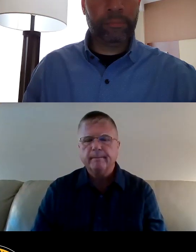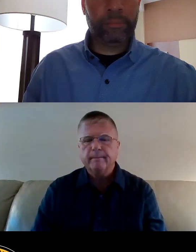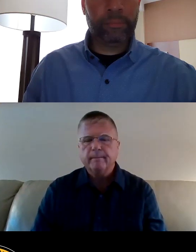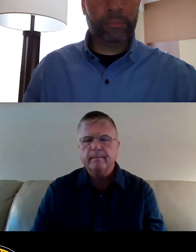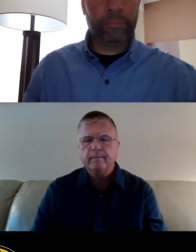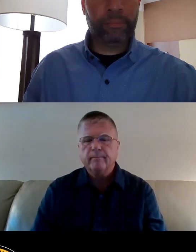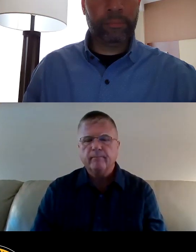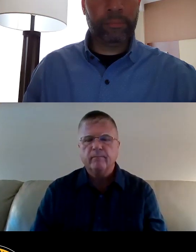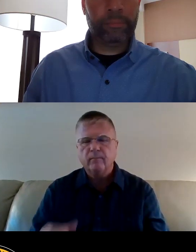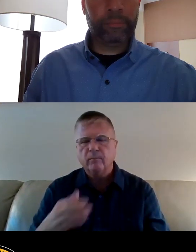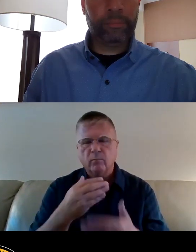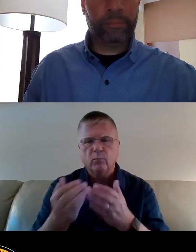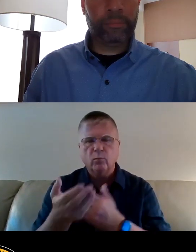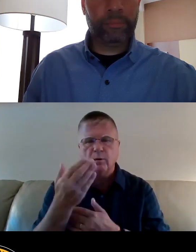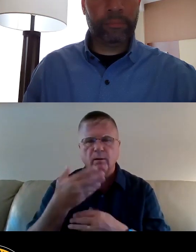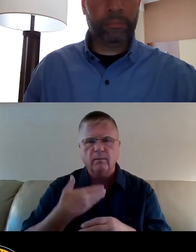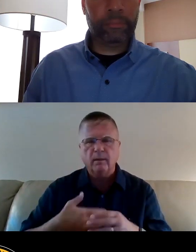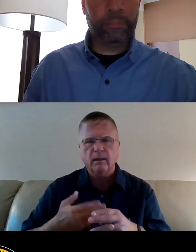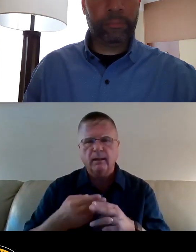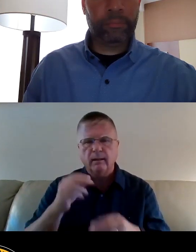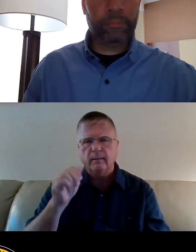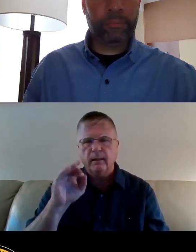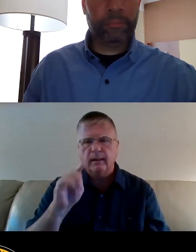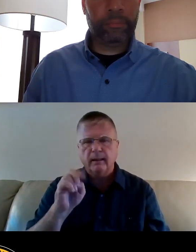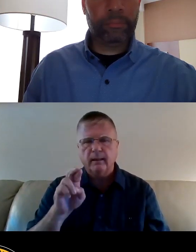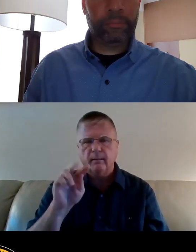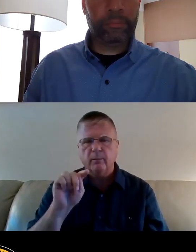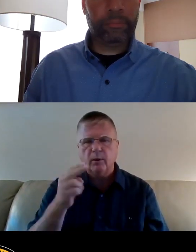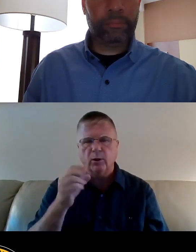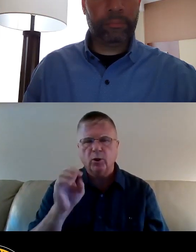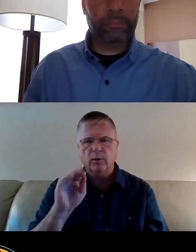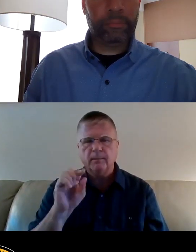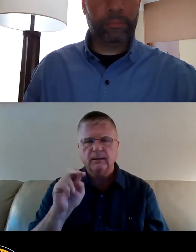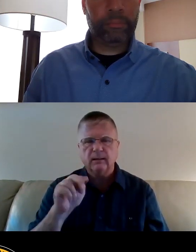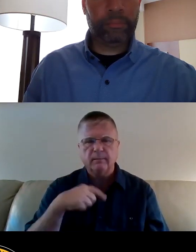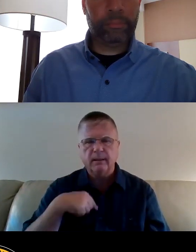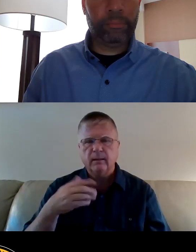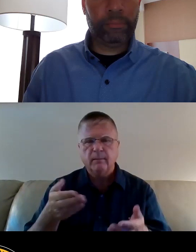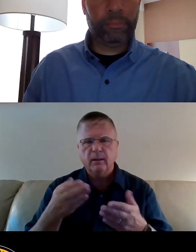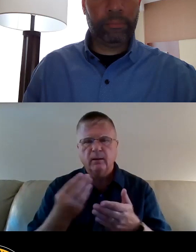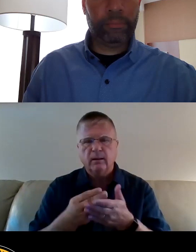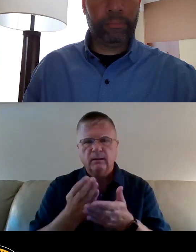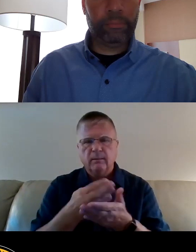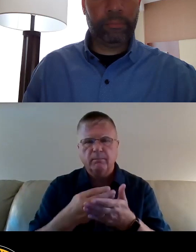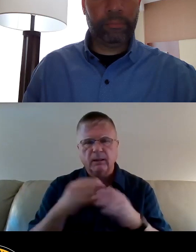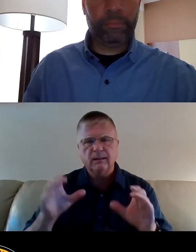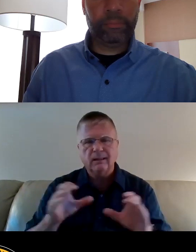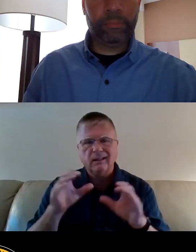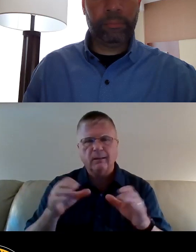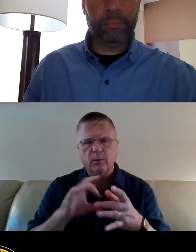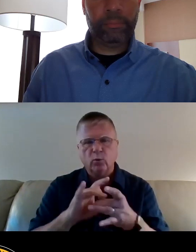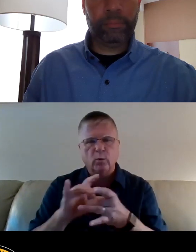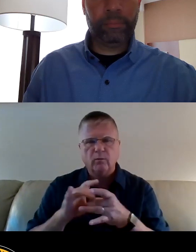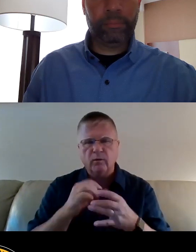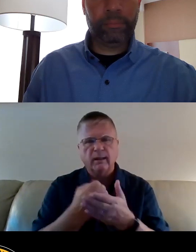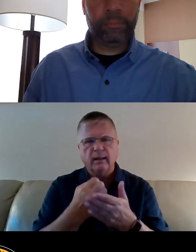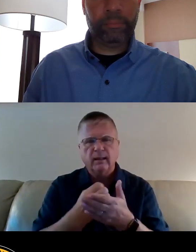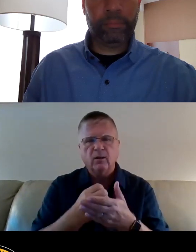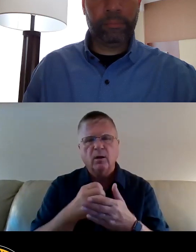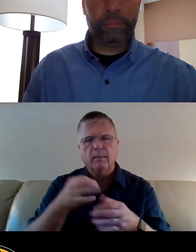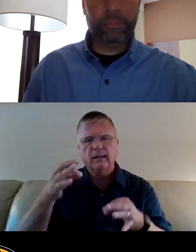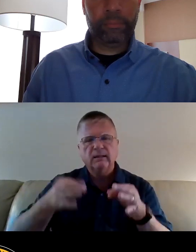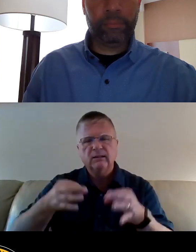Good morning. My name is Amber Thompson. I'm here as the budget engagement coordinator for the Economic Justice Circle.